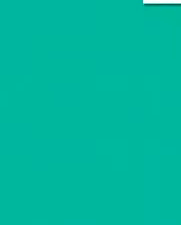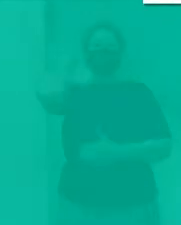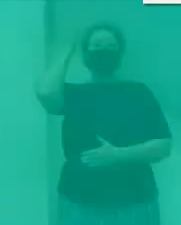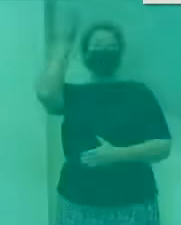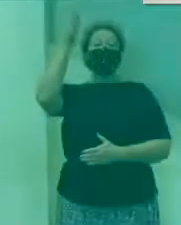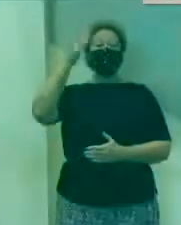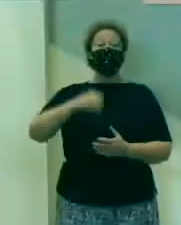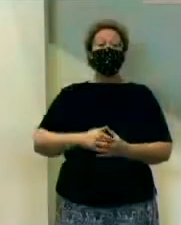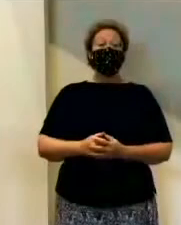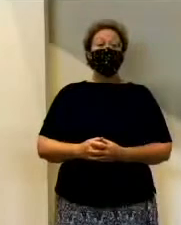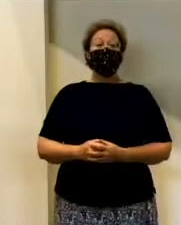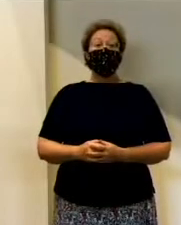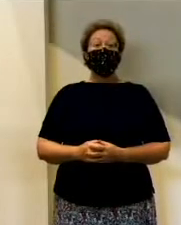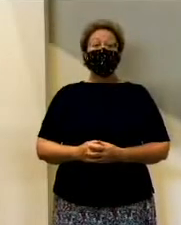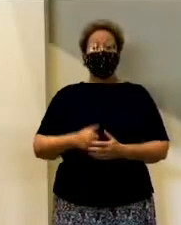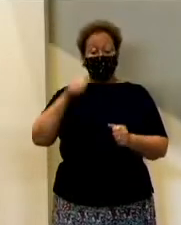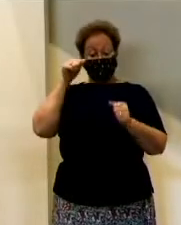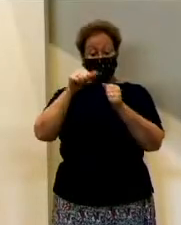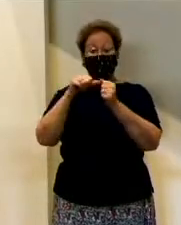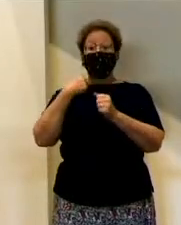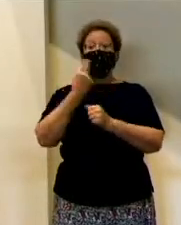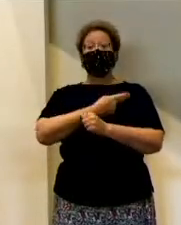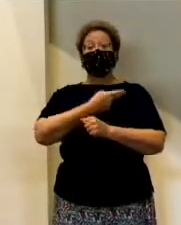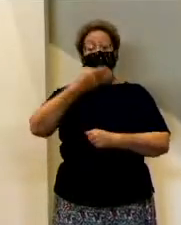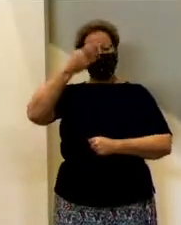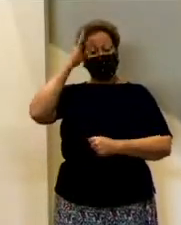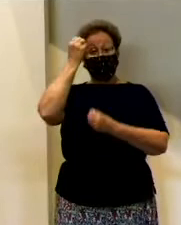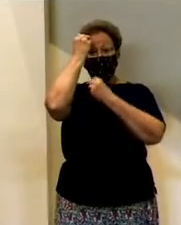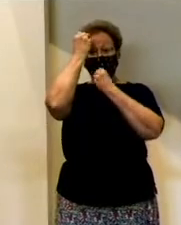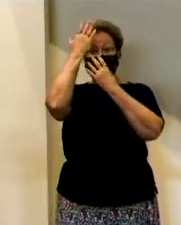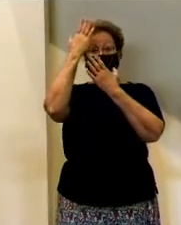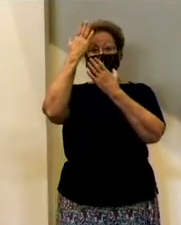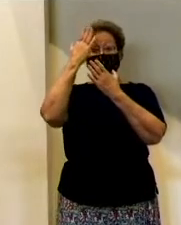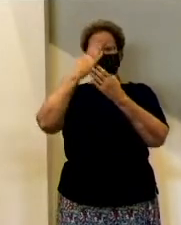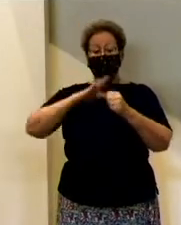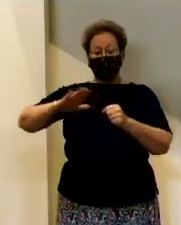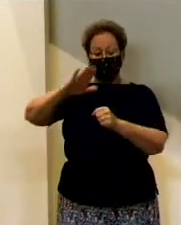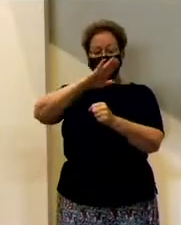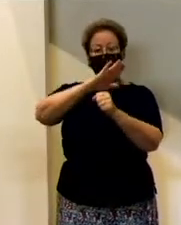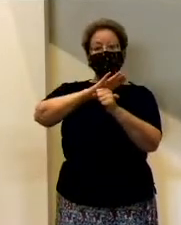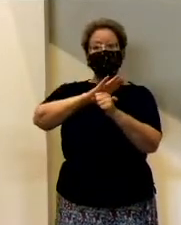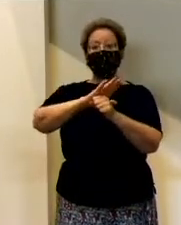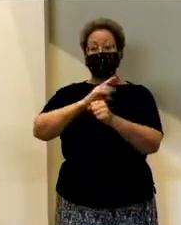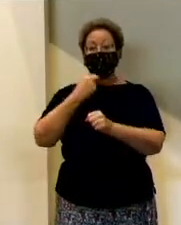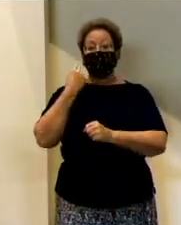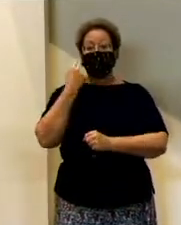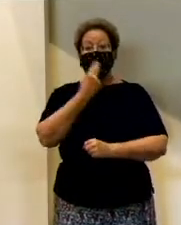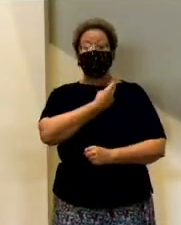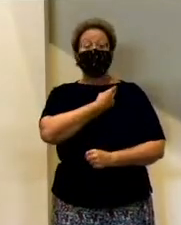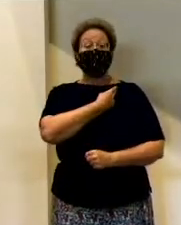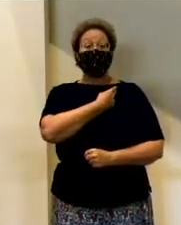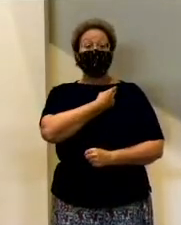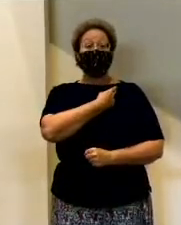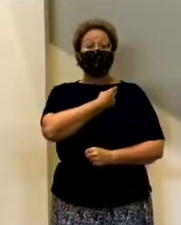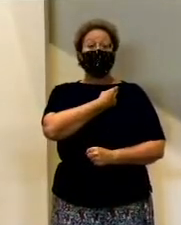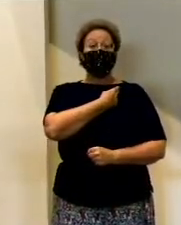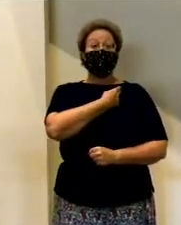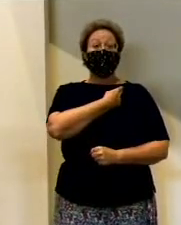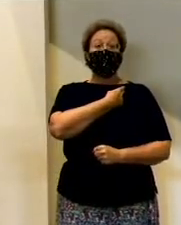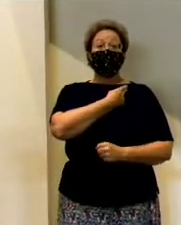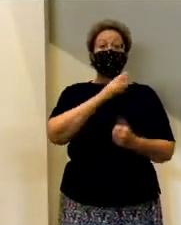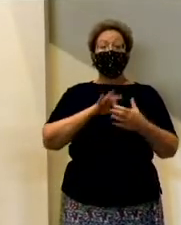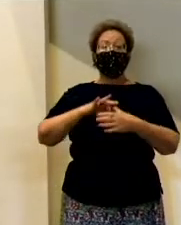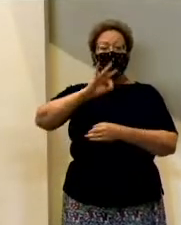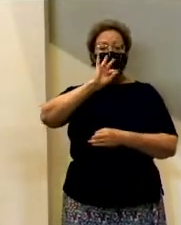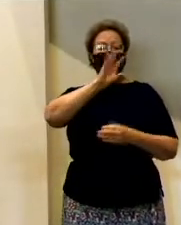come. So the scriptures remind us that God the Father set His seal of ownership on us by putting the Spirit